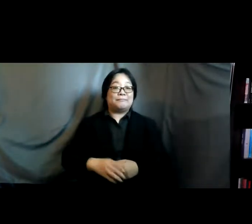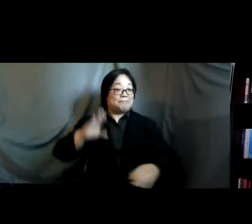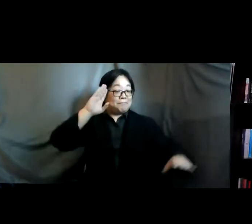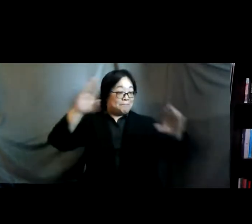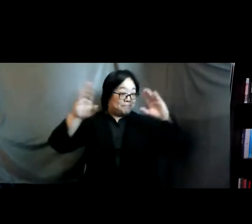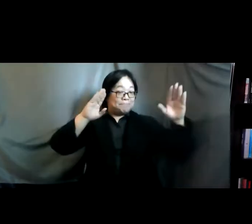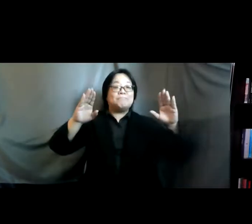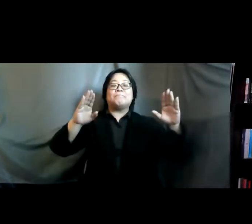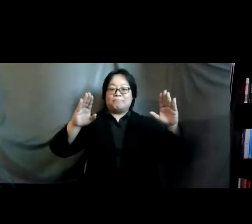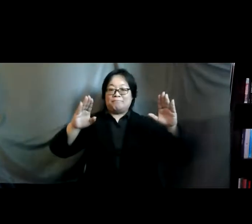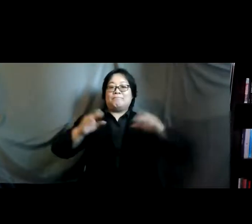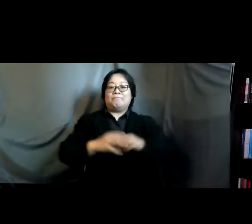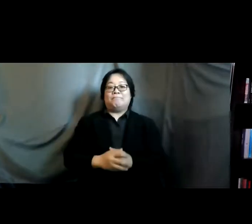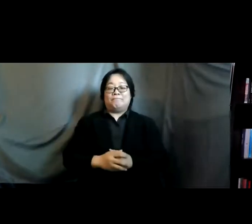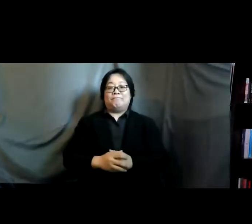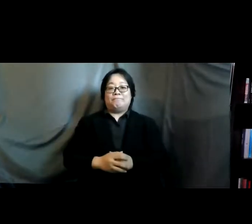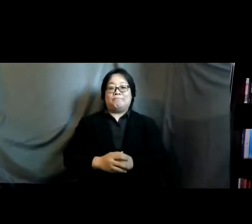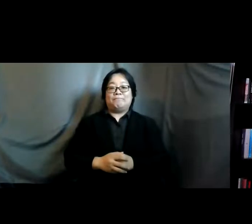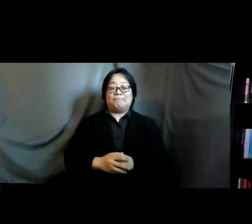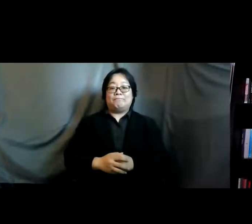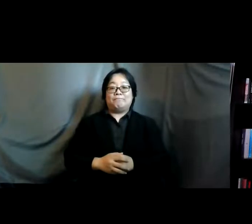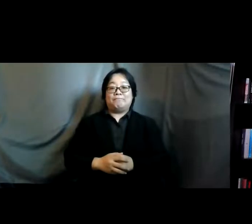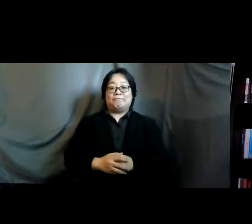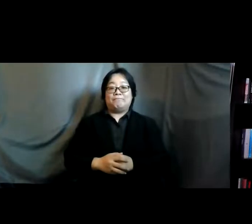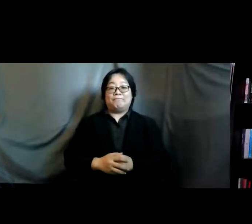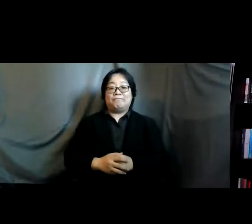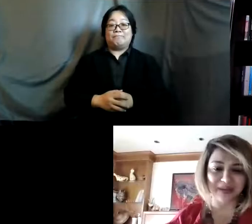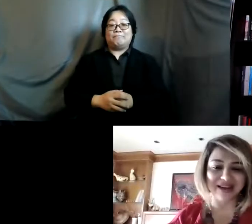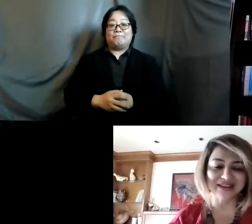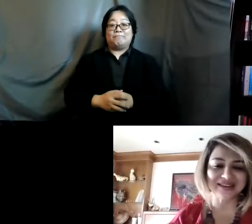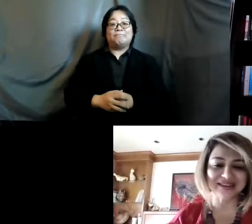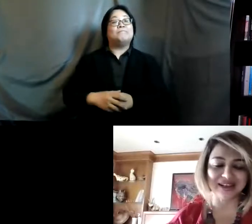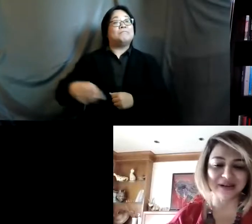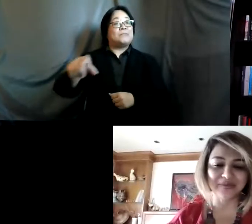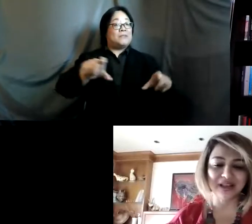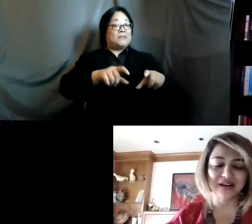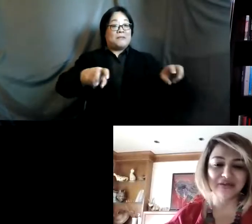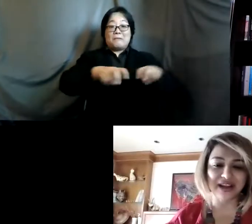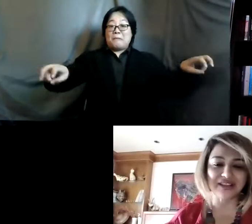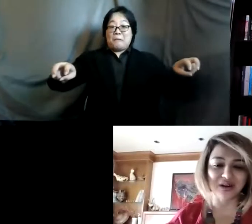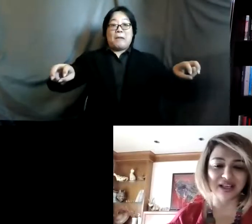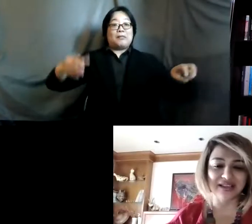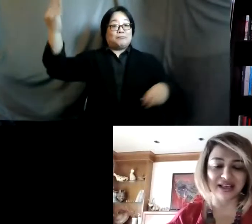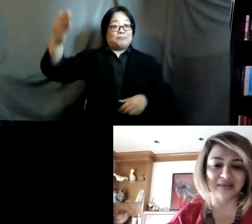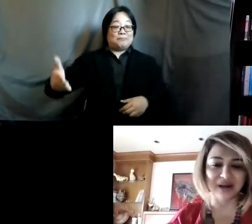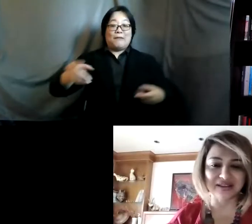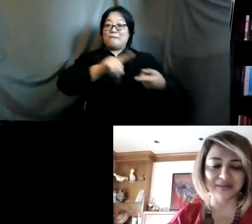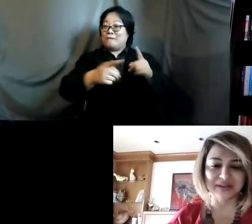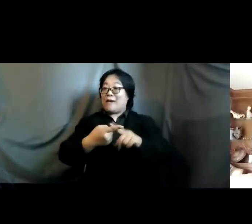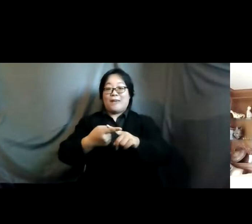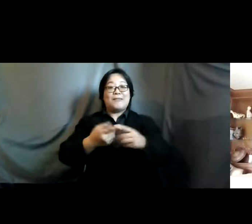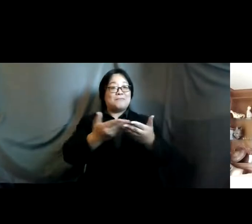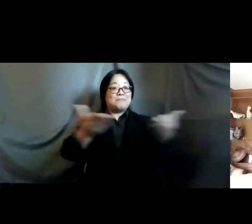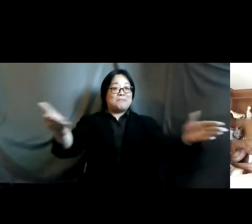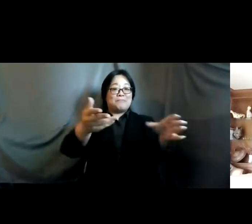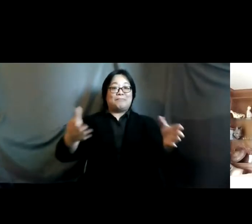ronal girl hound day uh my panel of distinguished fellow panelists uh friends colleagues and participants